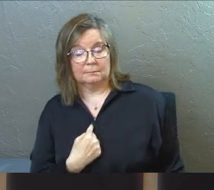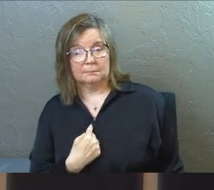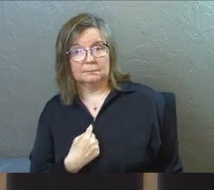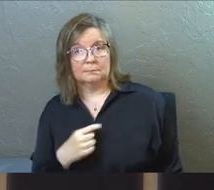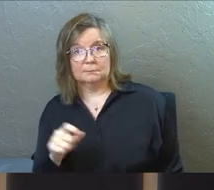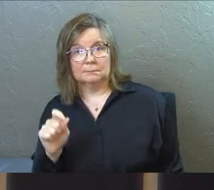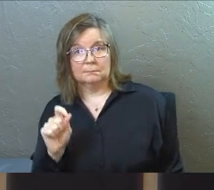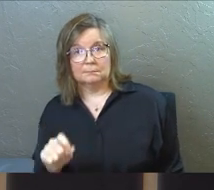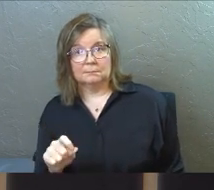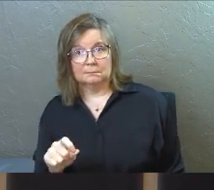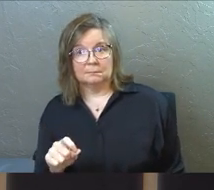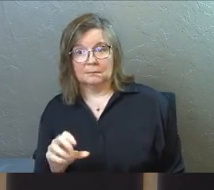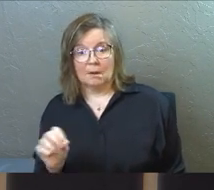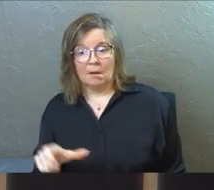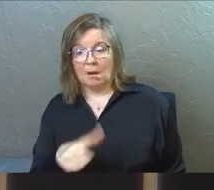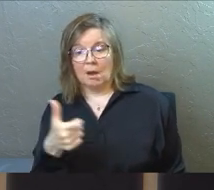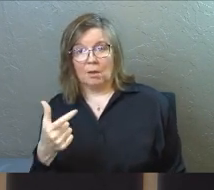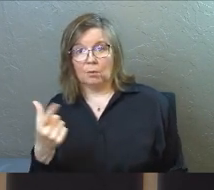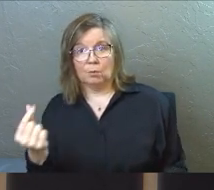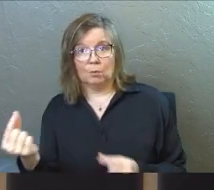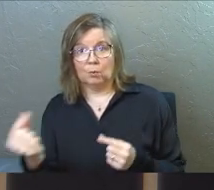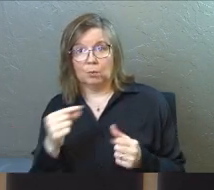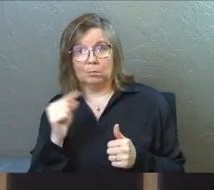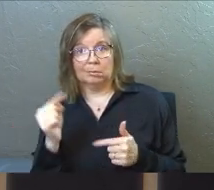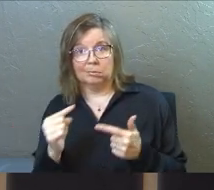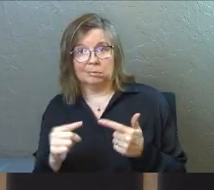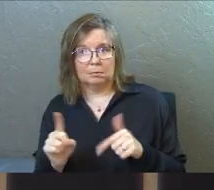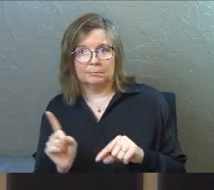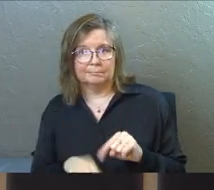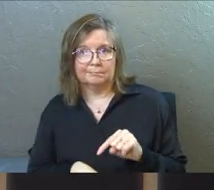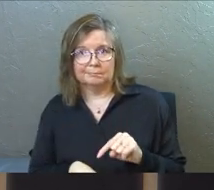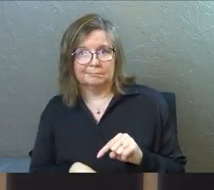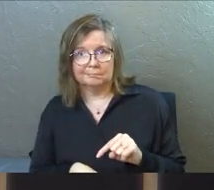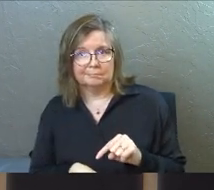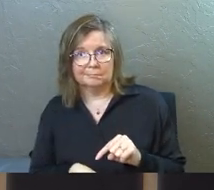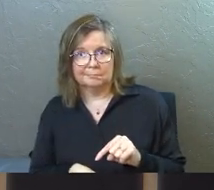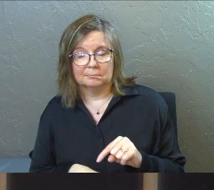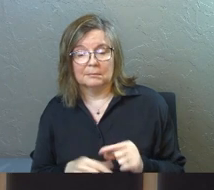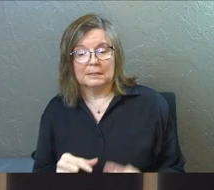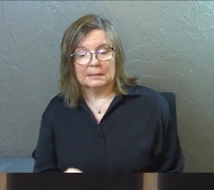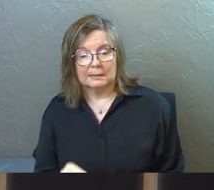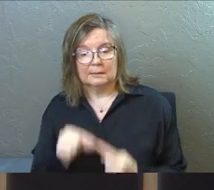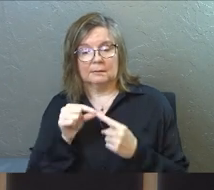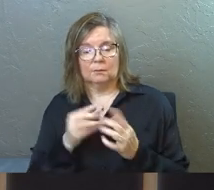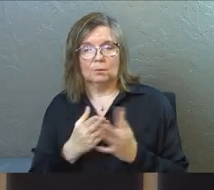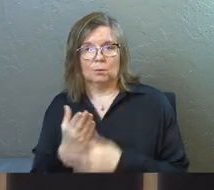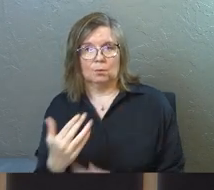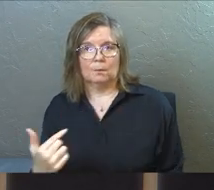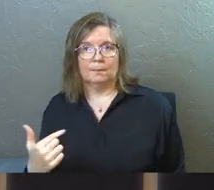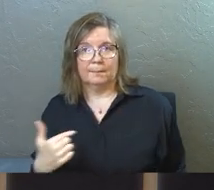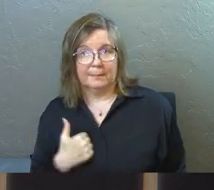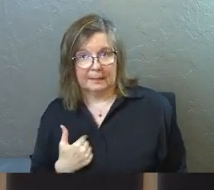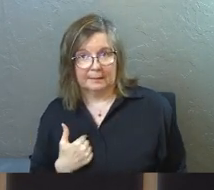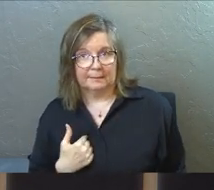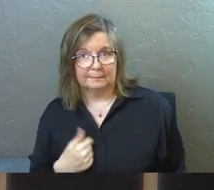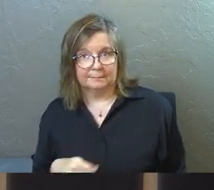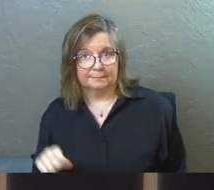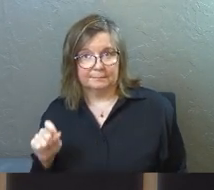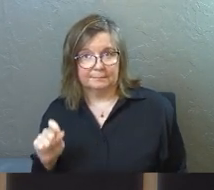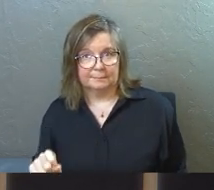There's no acrobatics you can do with the Greek to make that go away. Except through me.